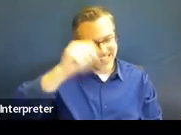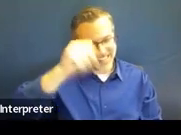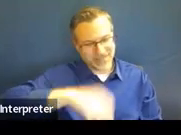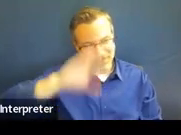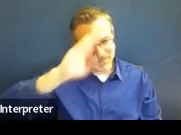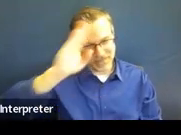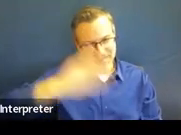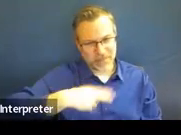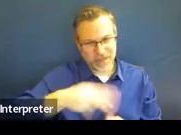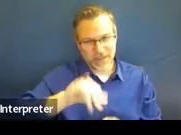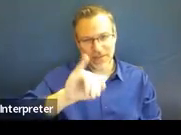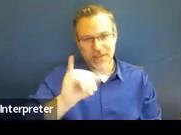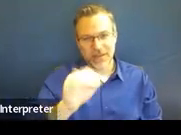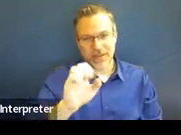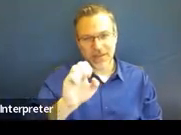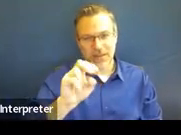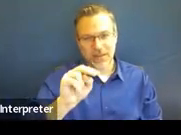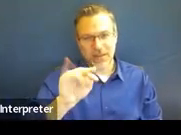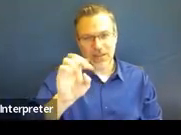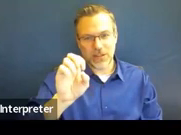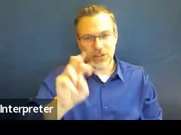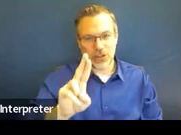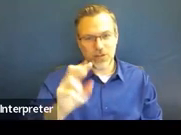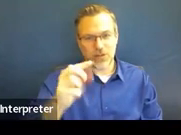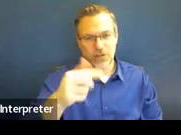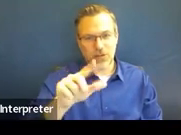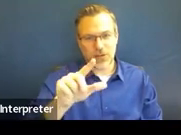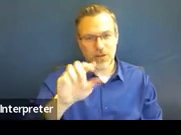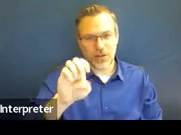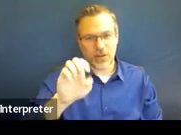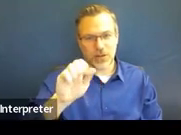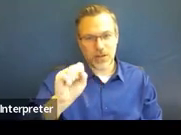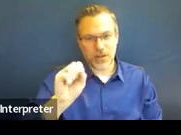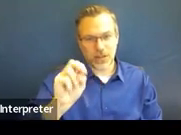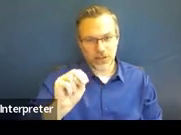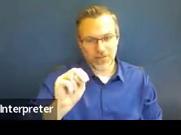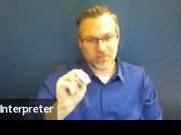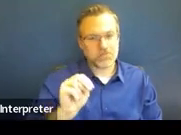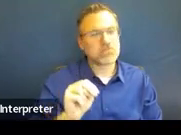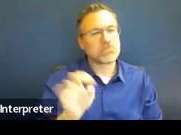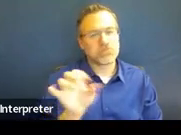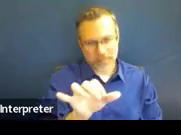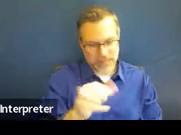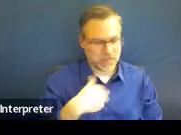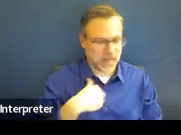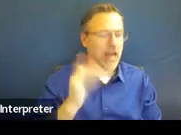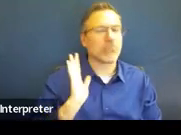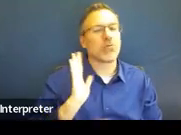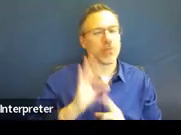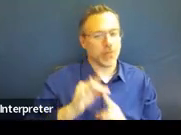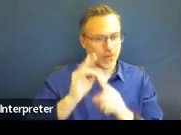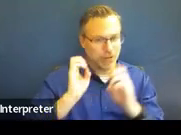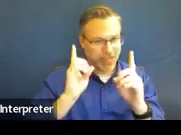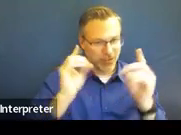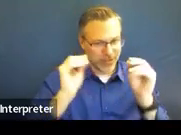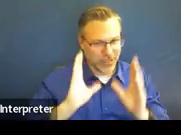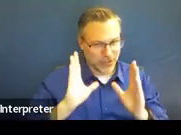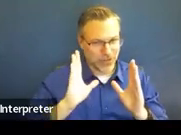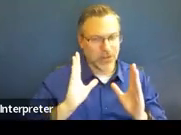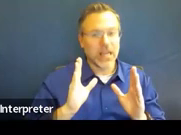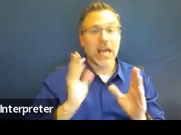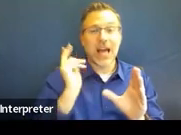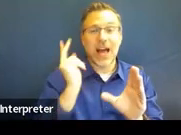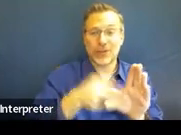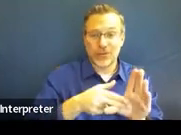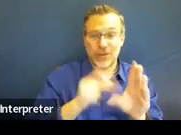I'm Jennifer Gleason. Like everyone else on the team, I was a special education teacher before I joined the department about